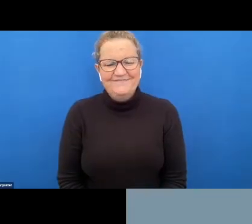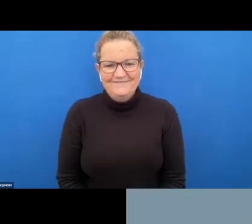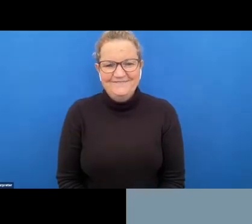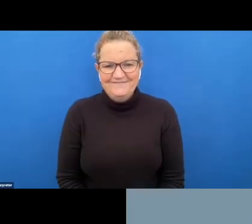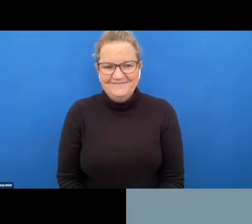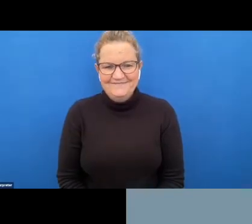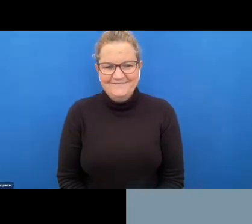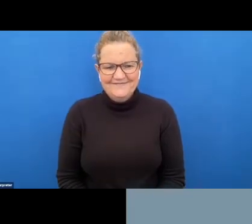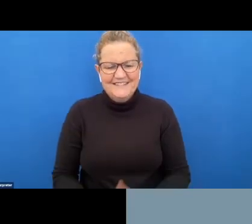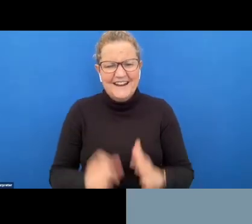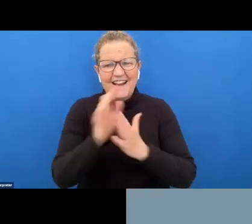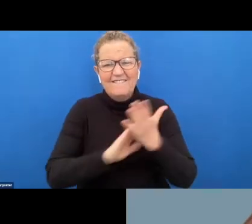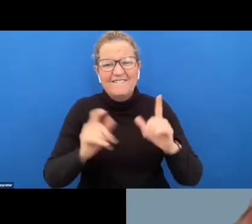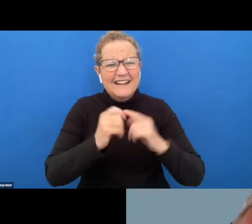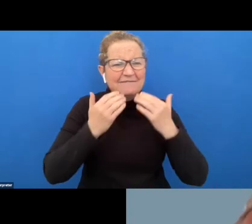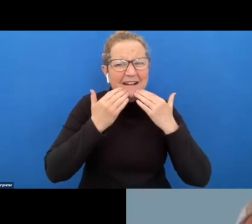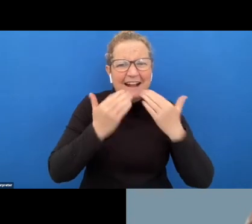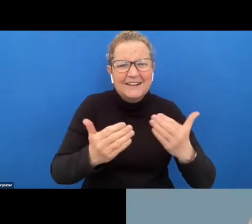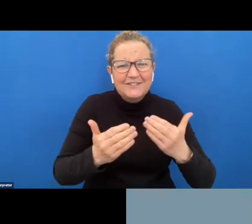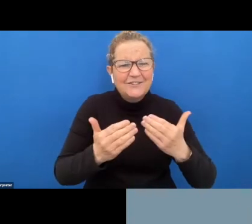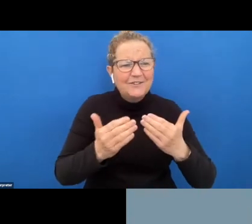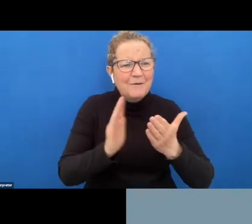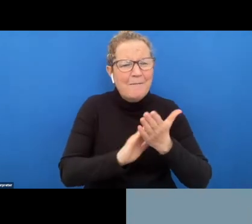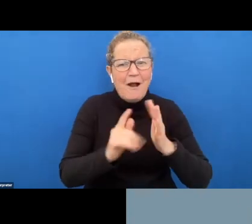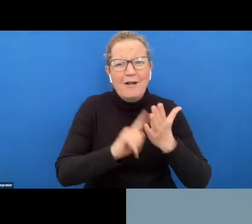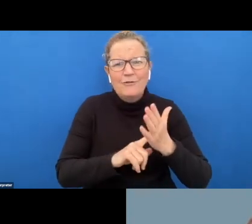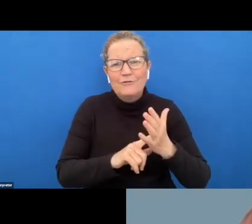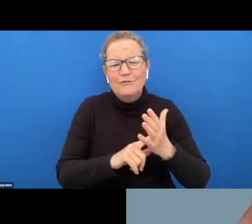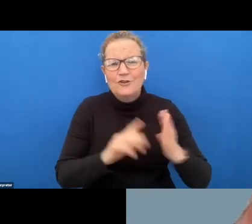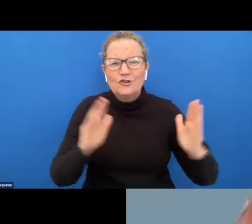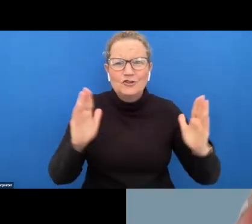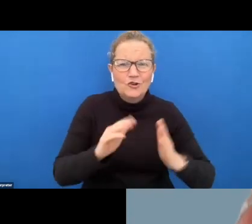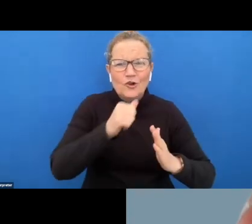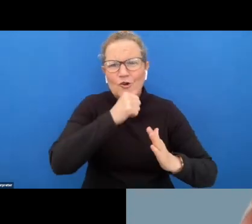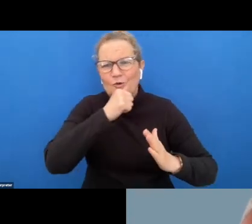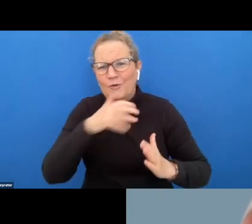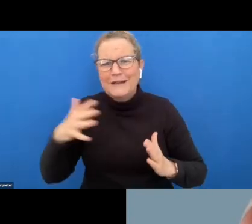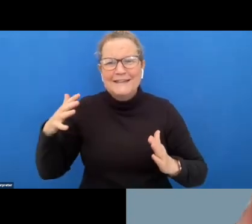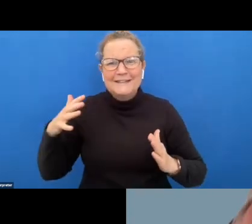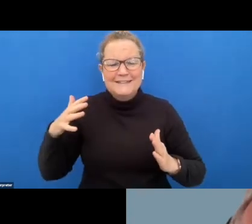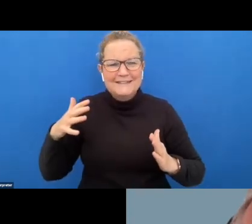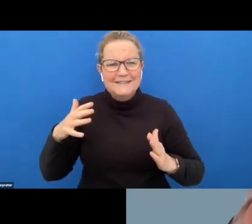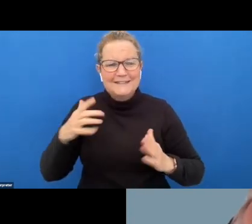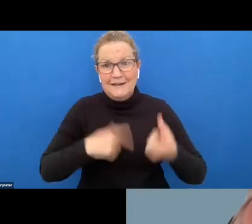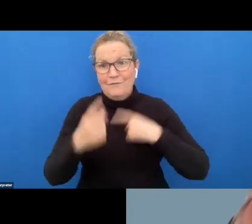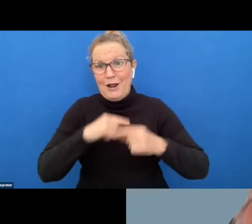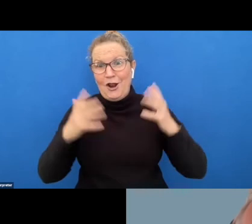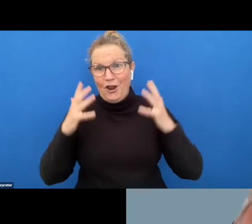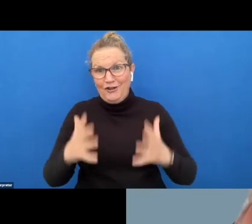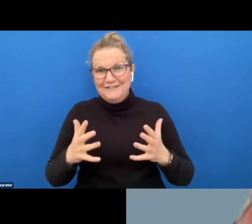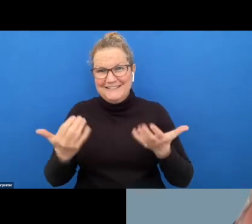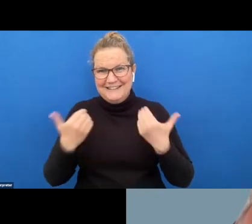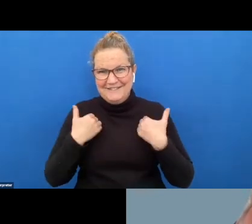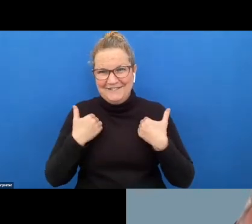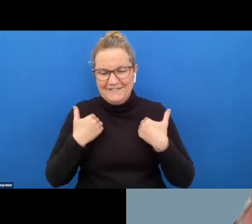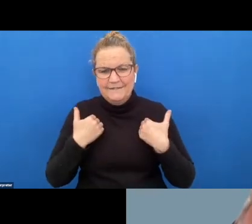well thank you michael um that was that was short and sweet um and uh gave us a lot of information but uh look if people do have a any